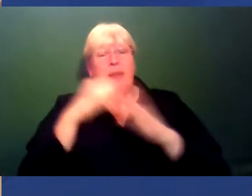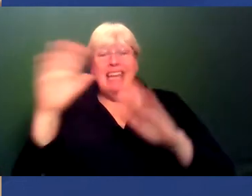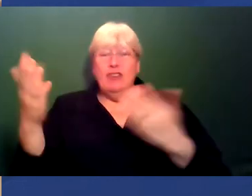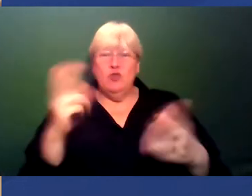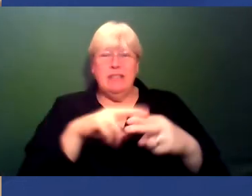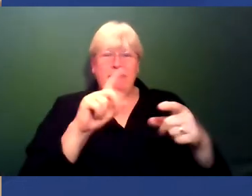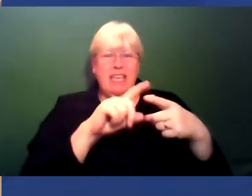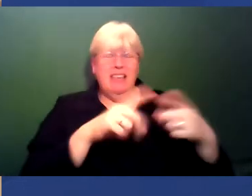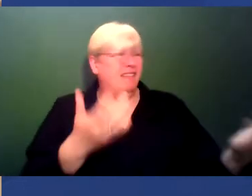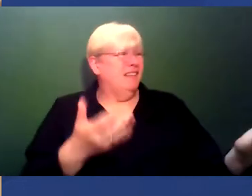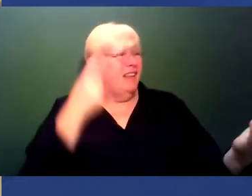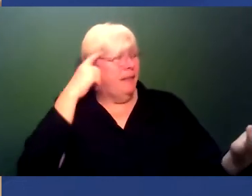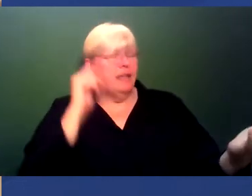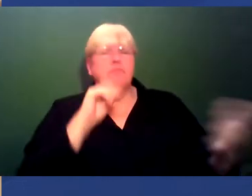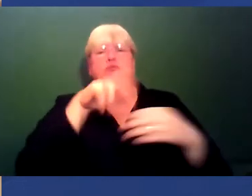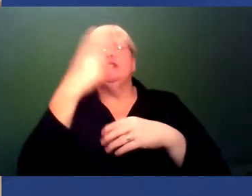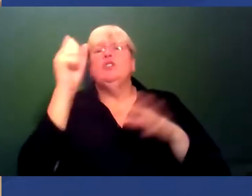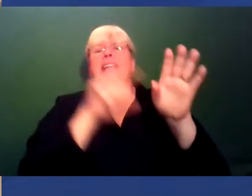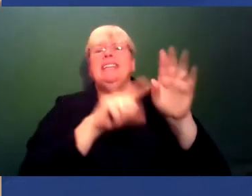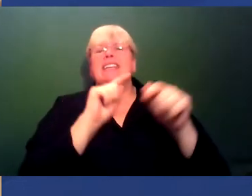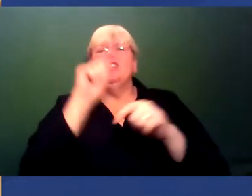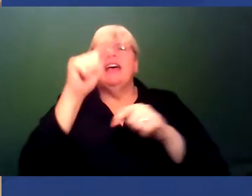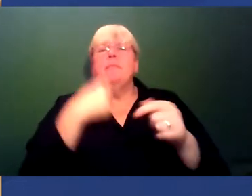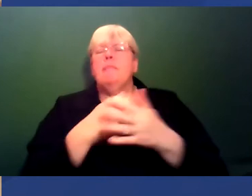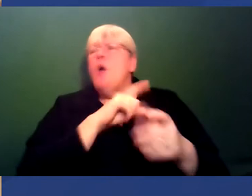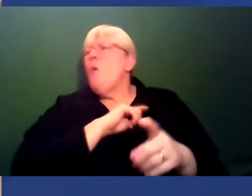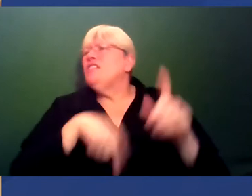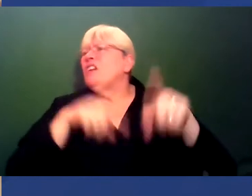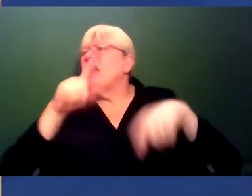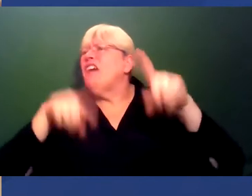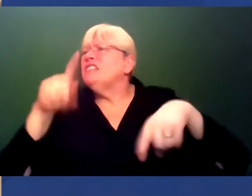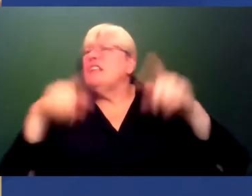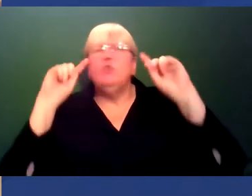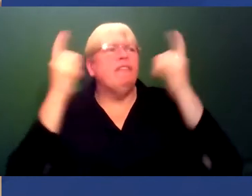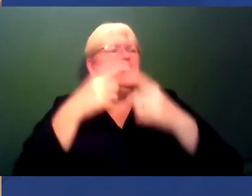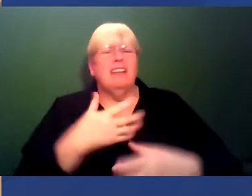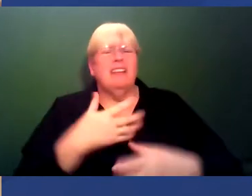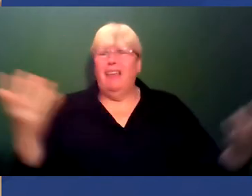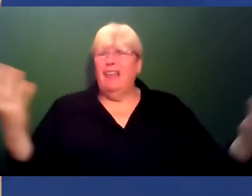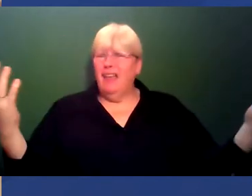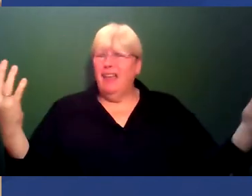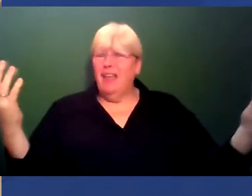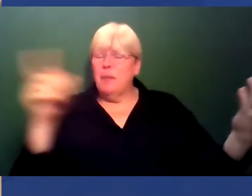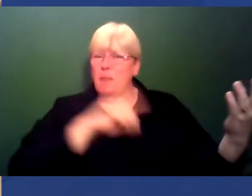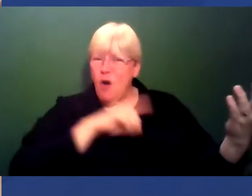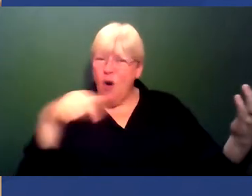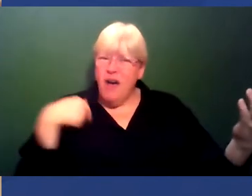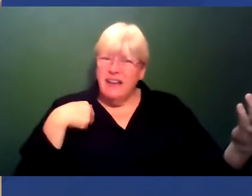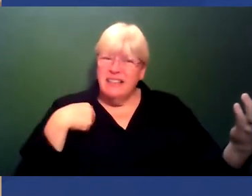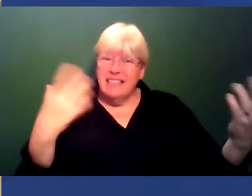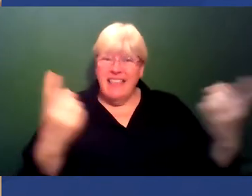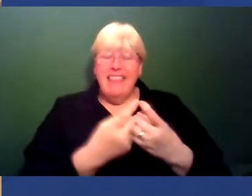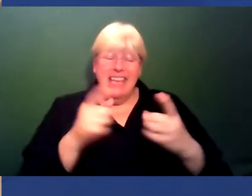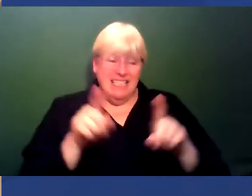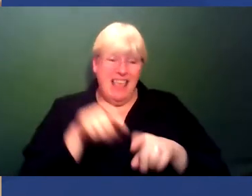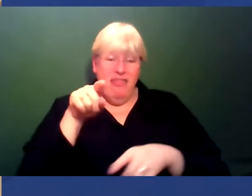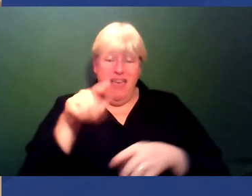and they're thinking, in 20 years' time, I wonder why we don't have more diverse student and staff body at universities. It's probably because you have things like this in the